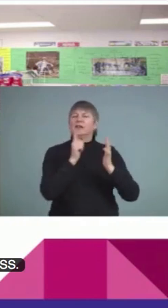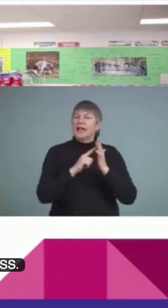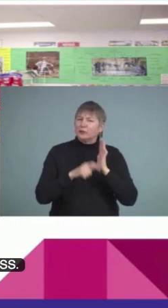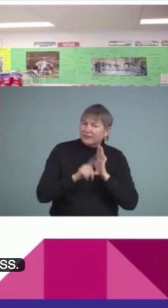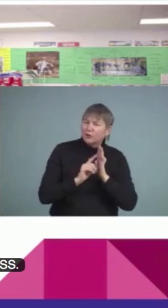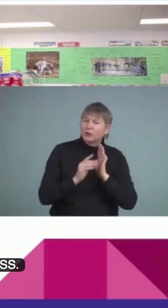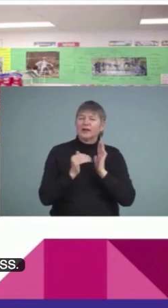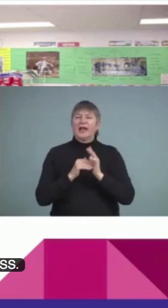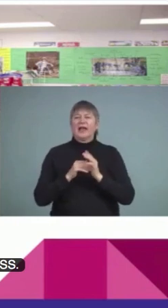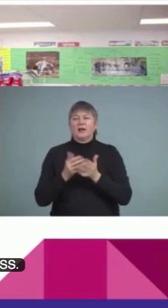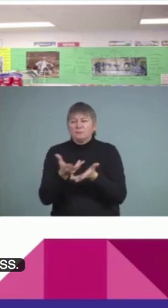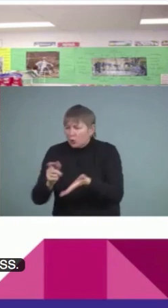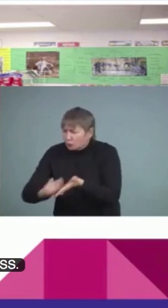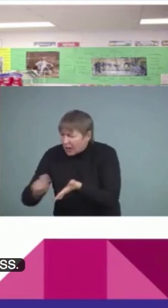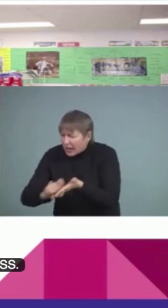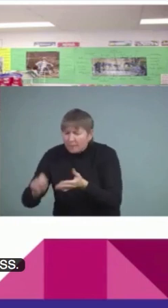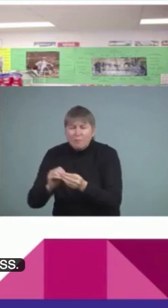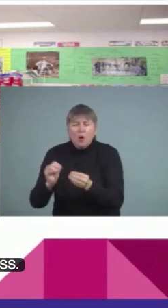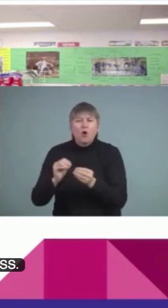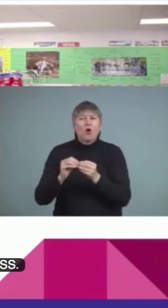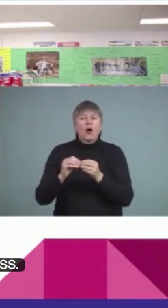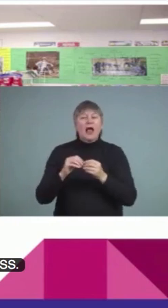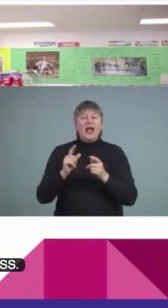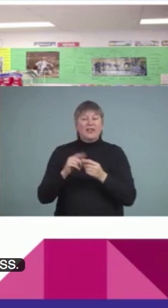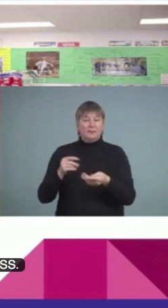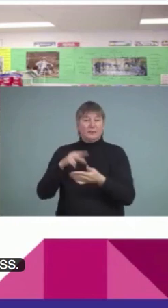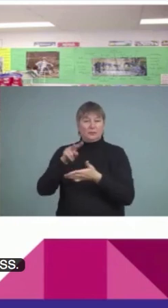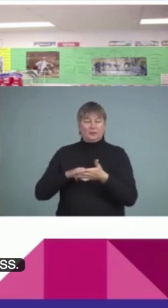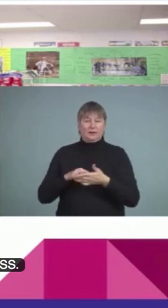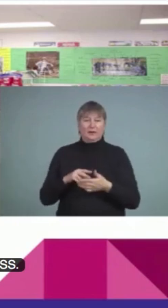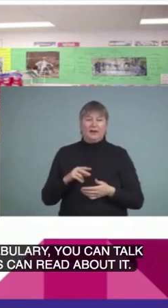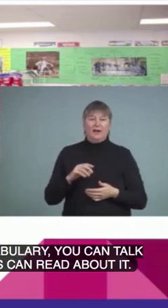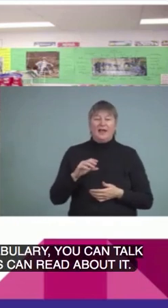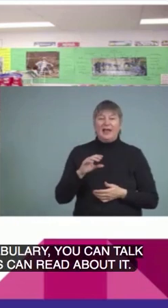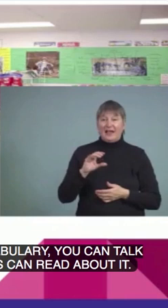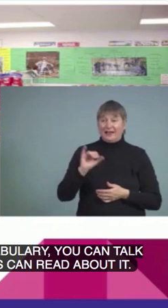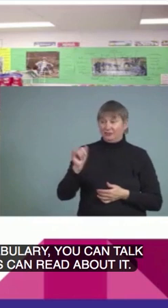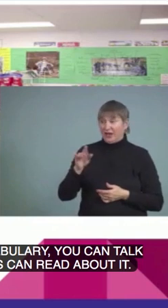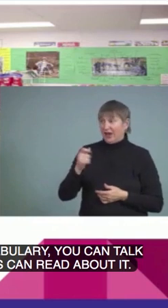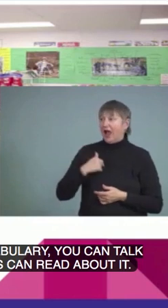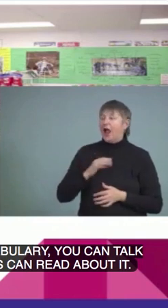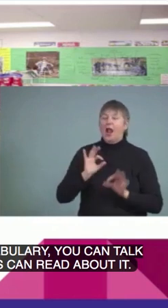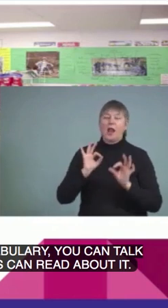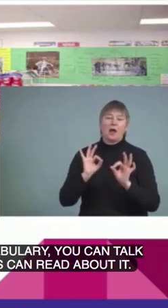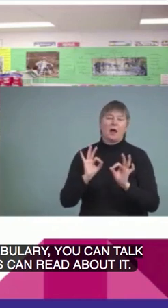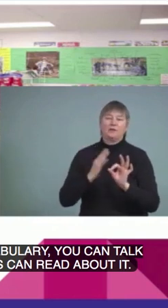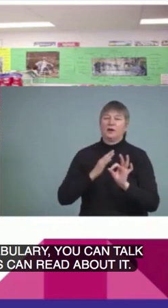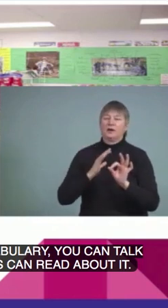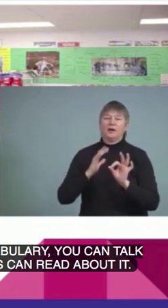can write about it, others can read about it. And I love this for students